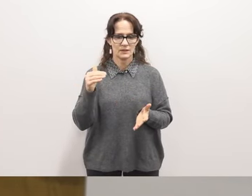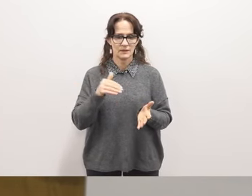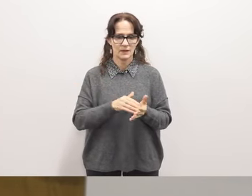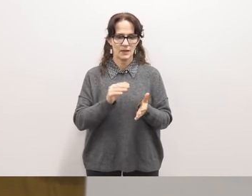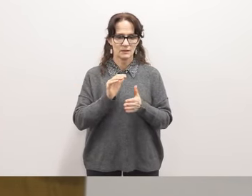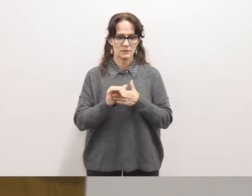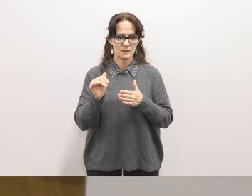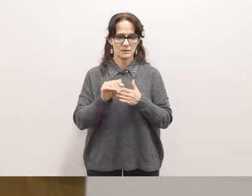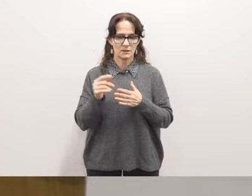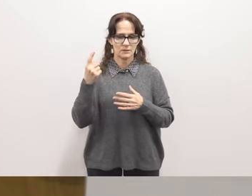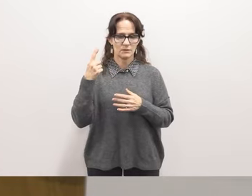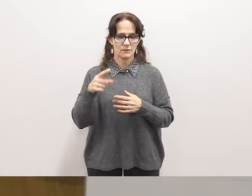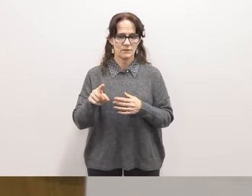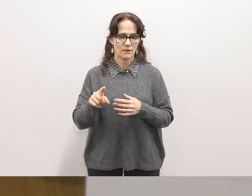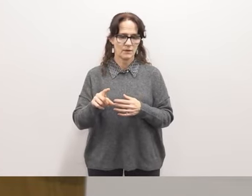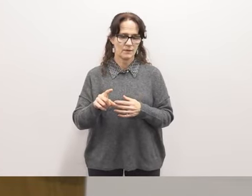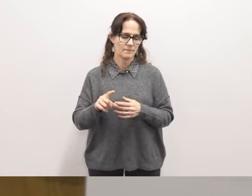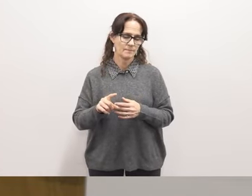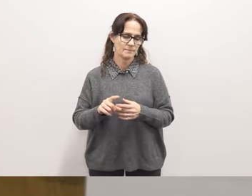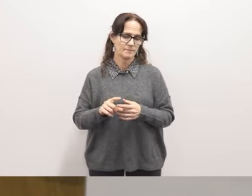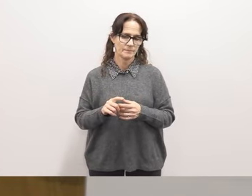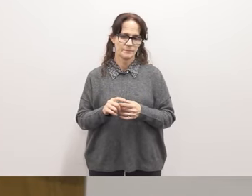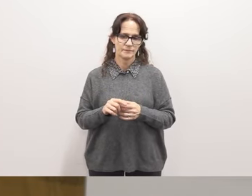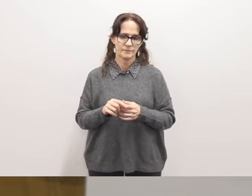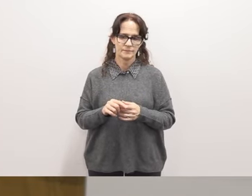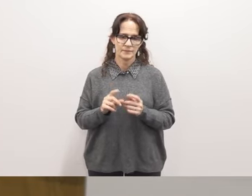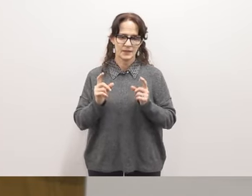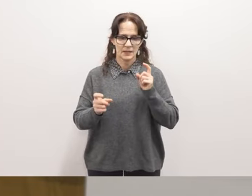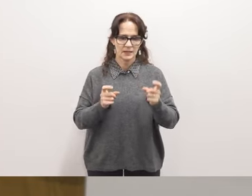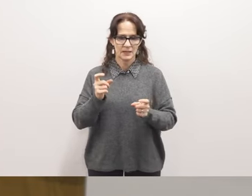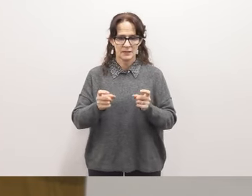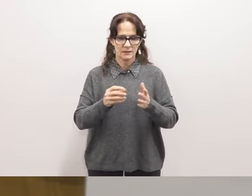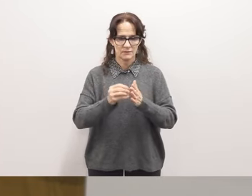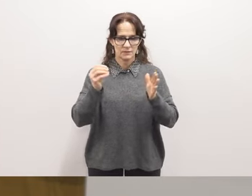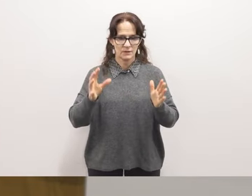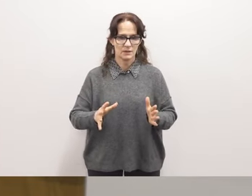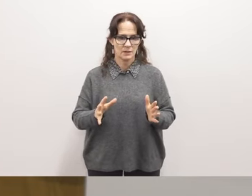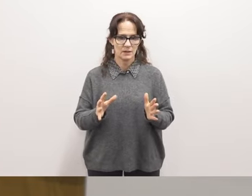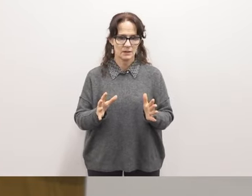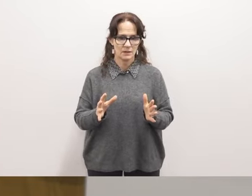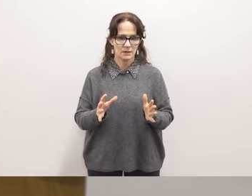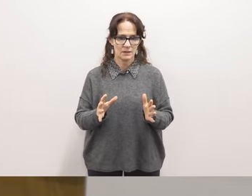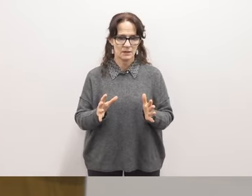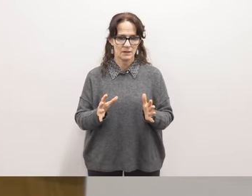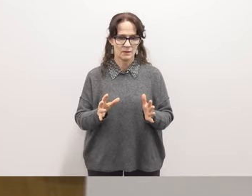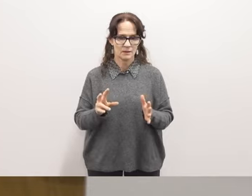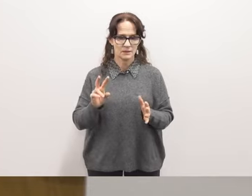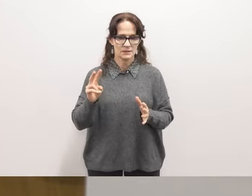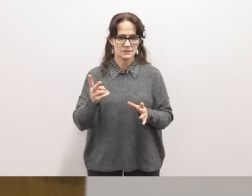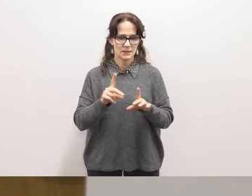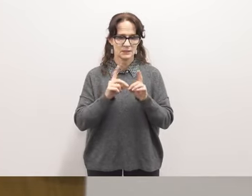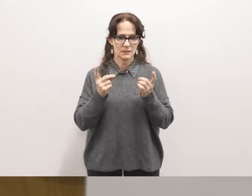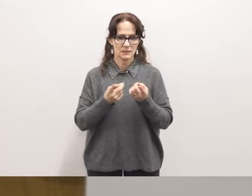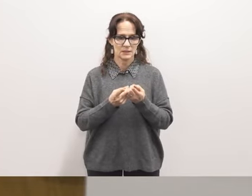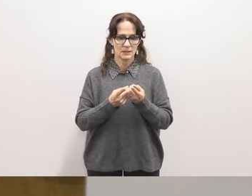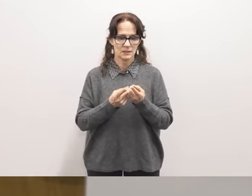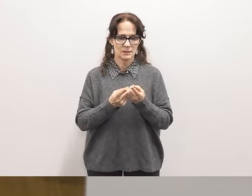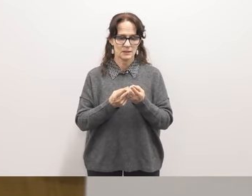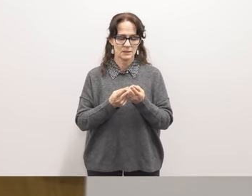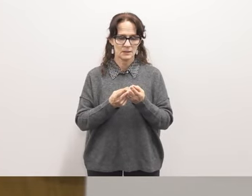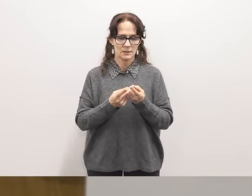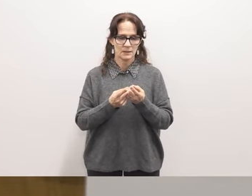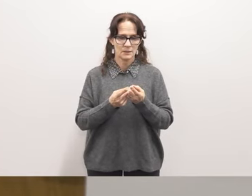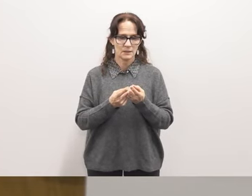dollars for um gifts for students uh in the second district which is awesome and that